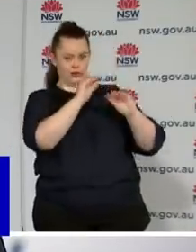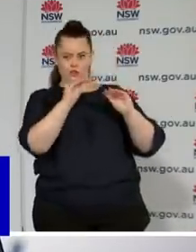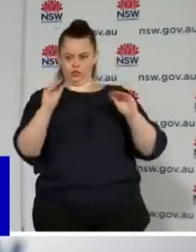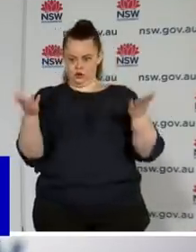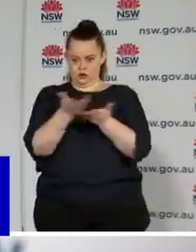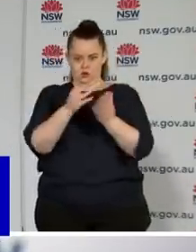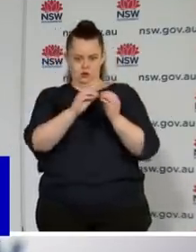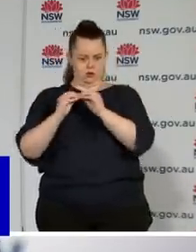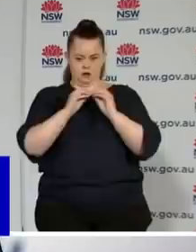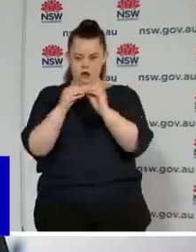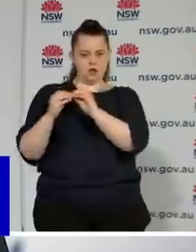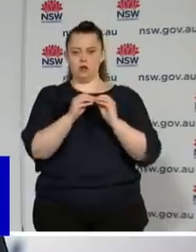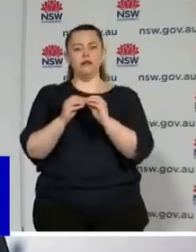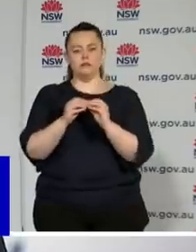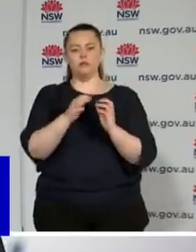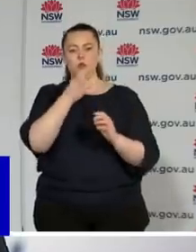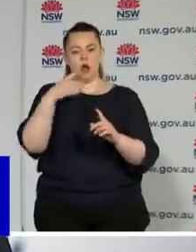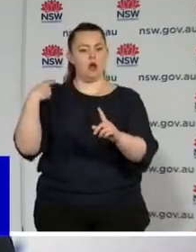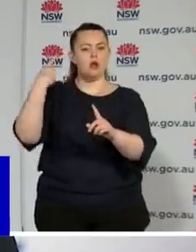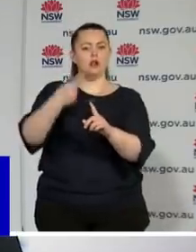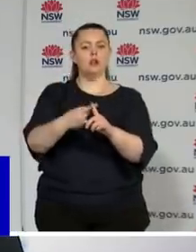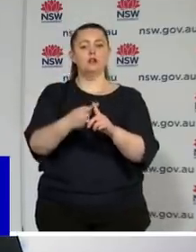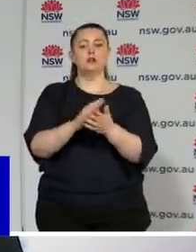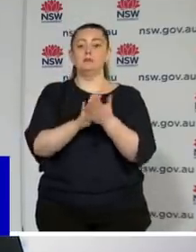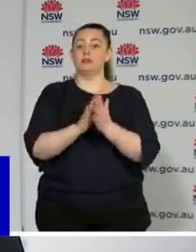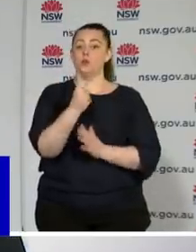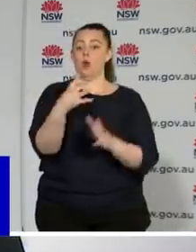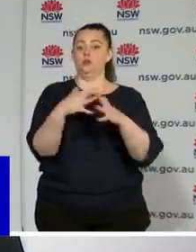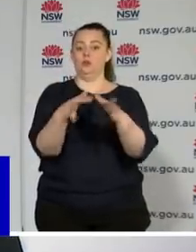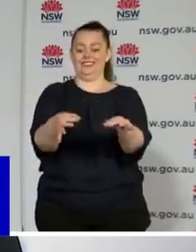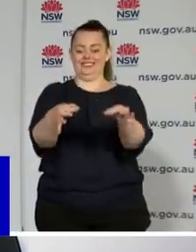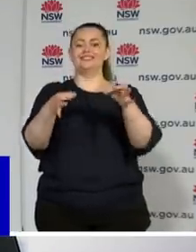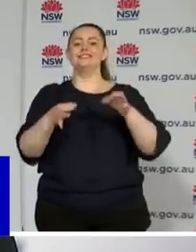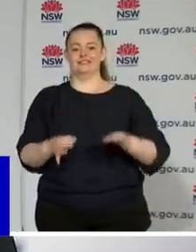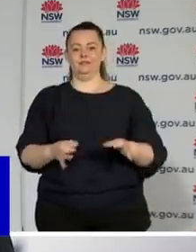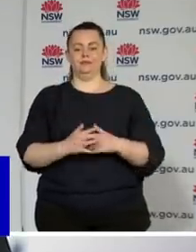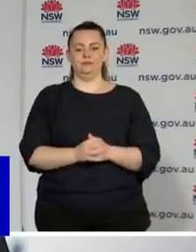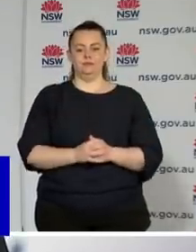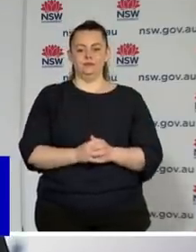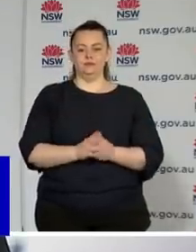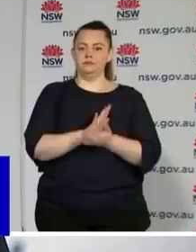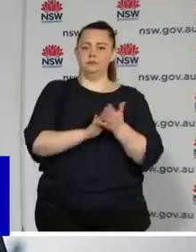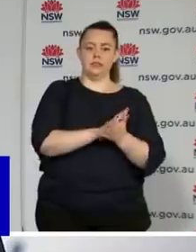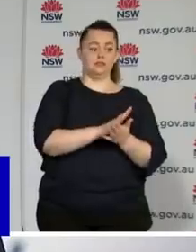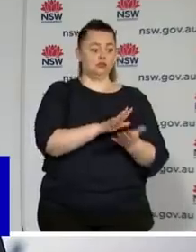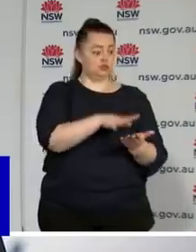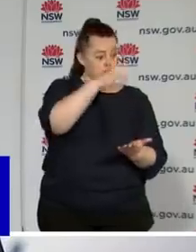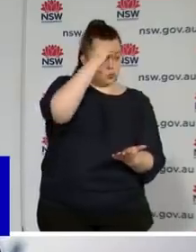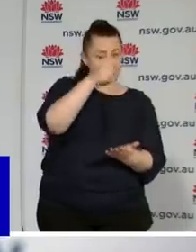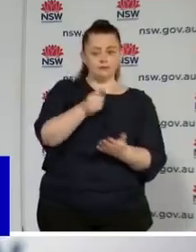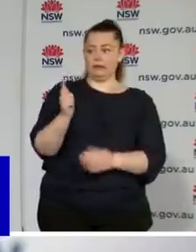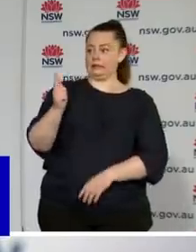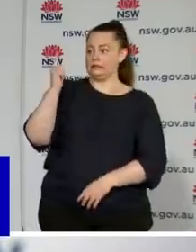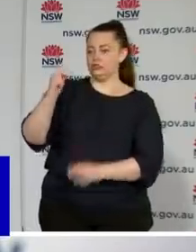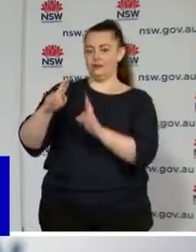start date forward by a week, which I know is welcome relief to students, teachers and families, the staggered system, the staggered